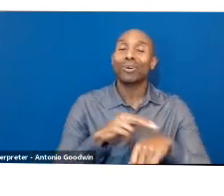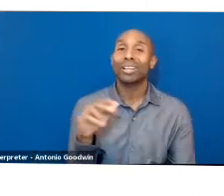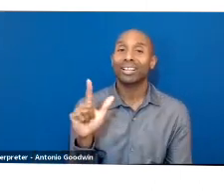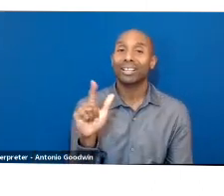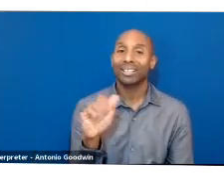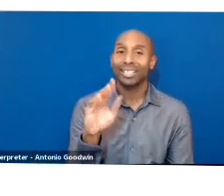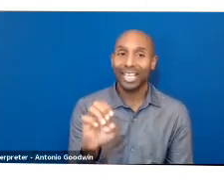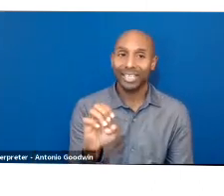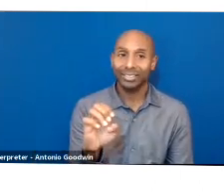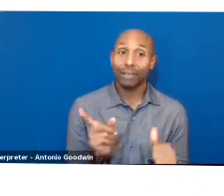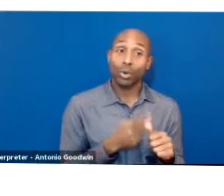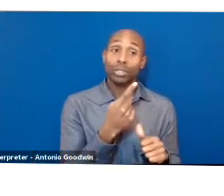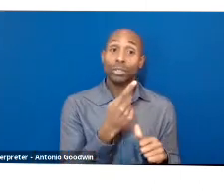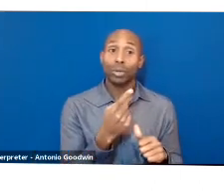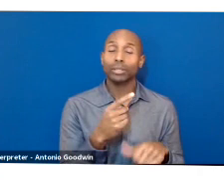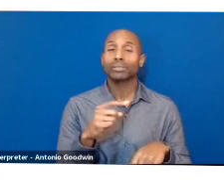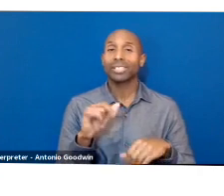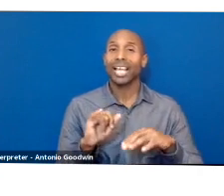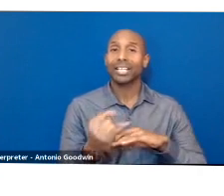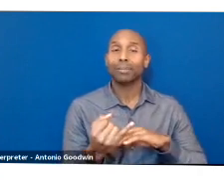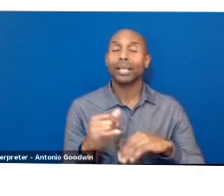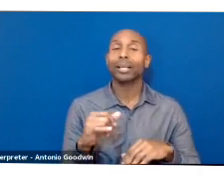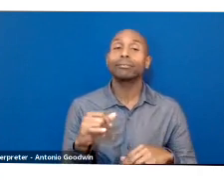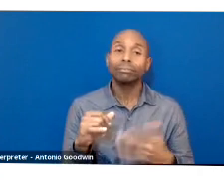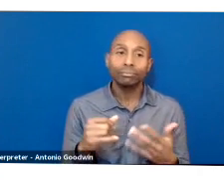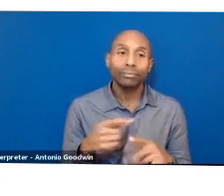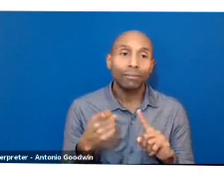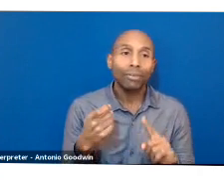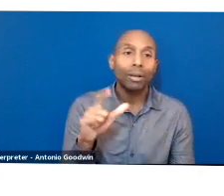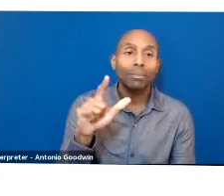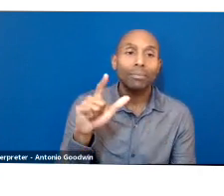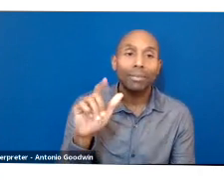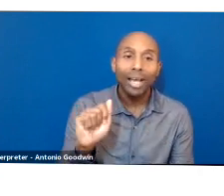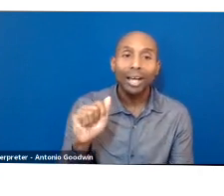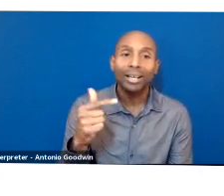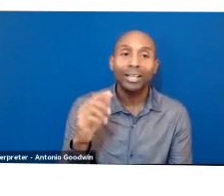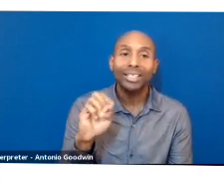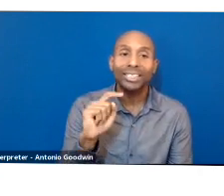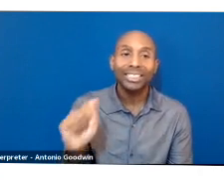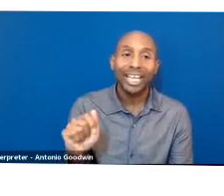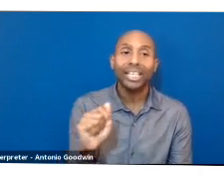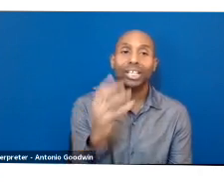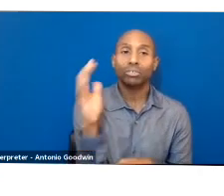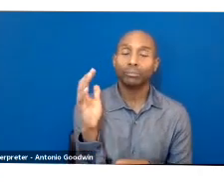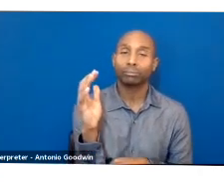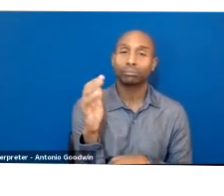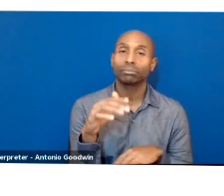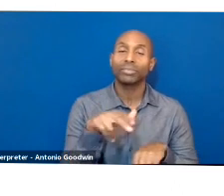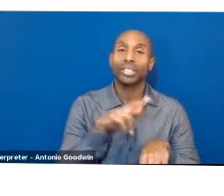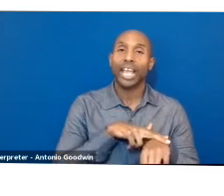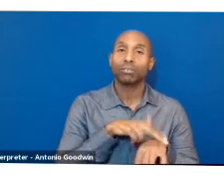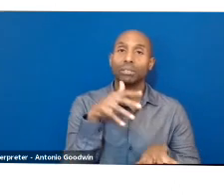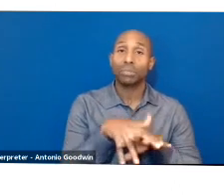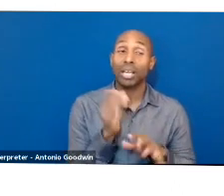on the island of Jamaica was made from lageta trees. The lageta tree, also known as a lace bark tree, is native to Jamaica, Cuba, and